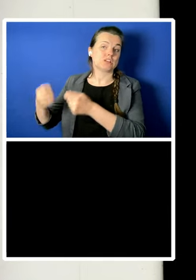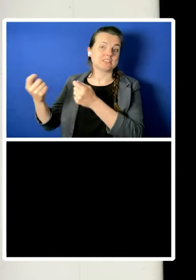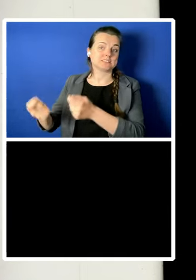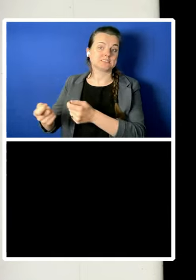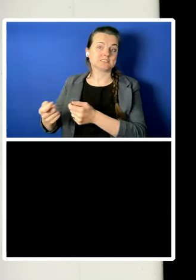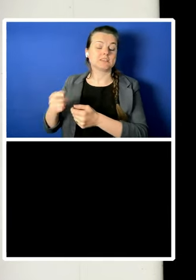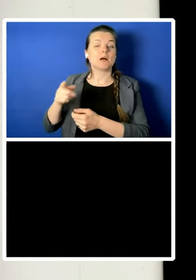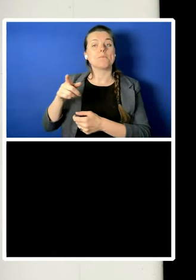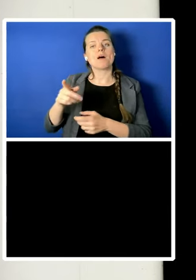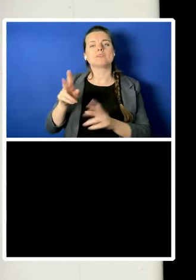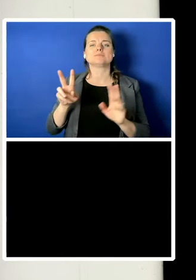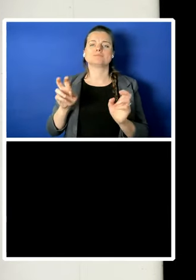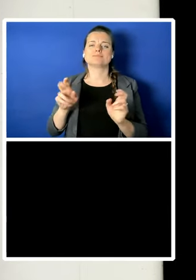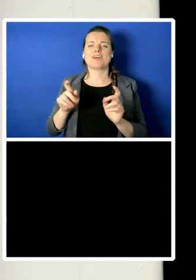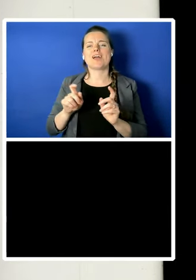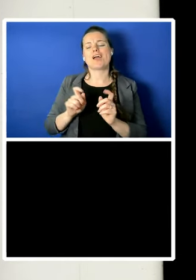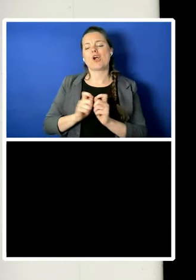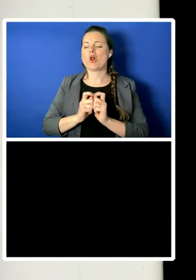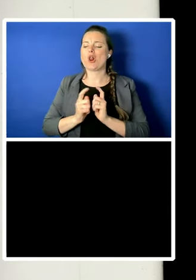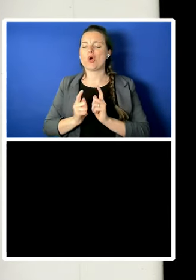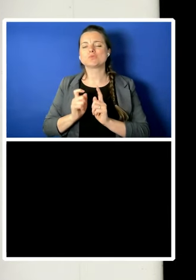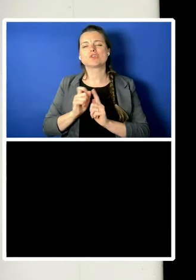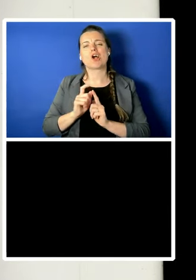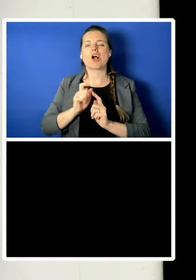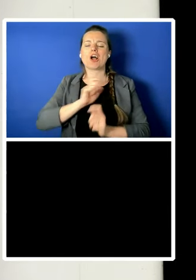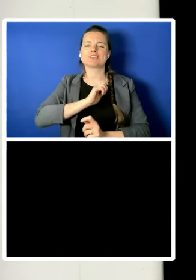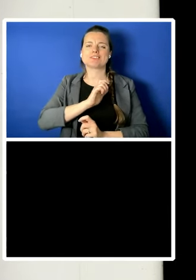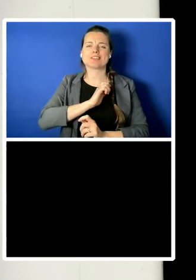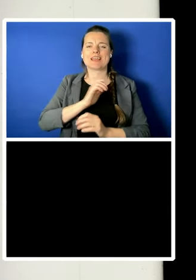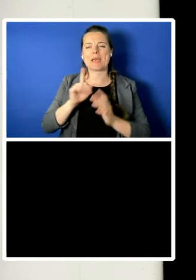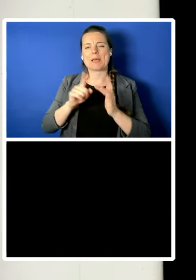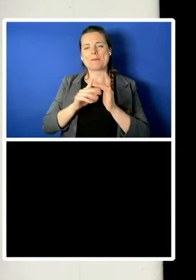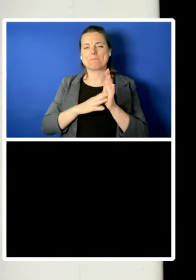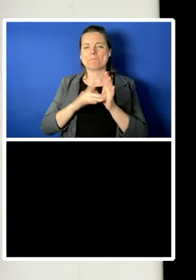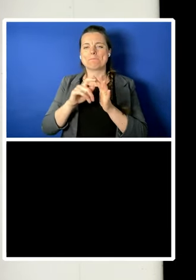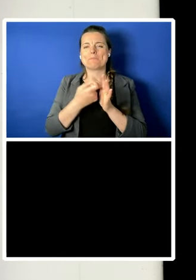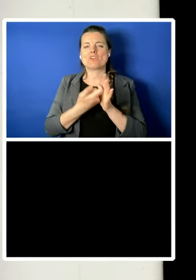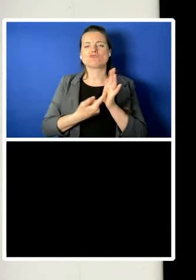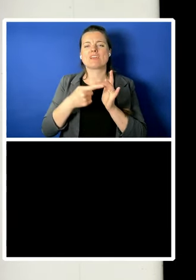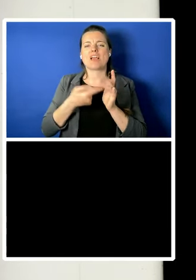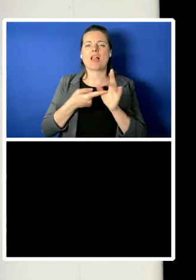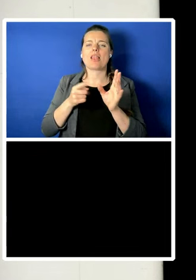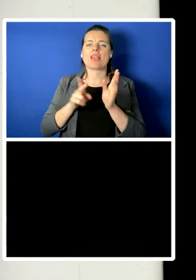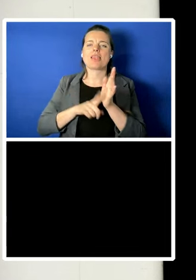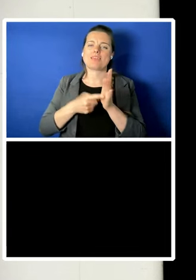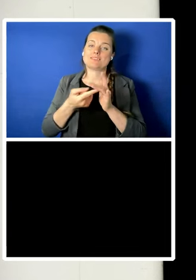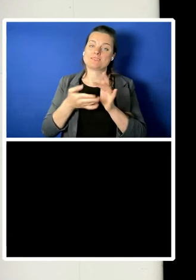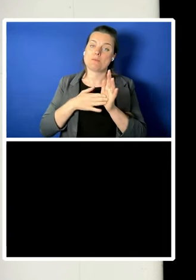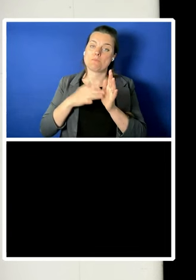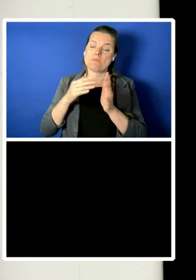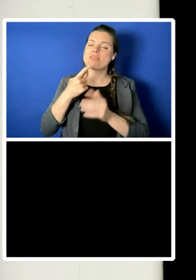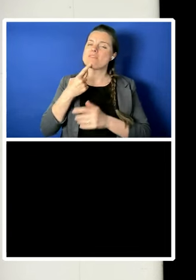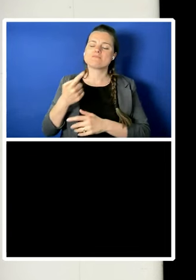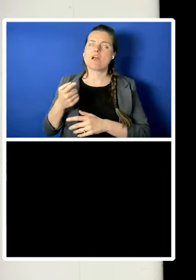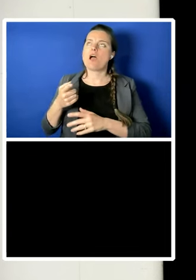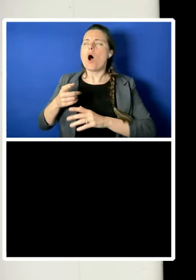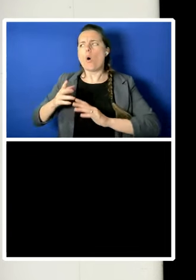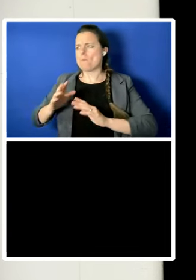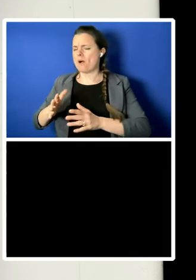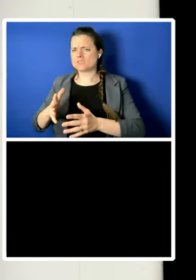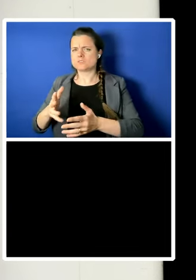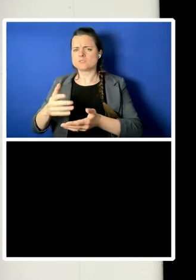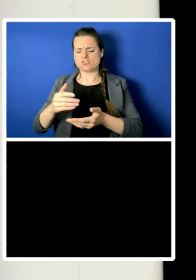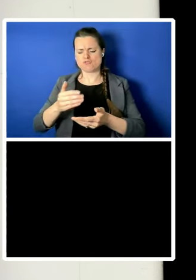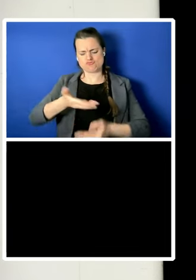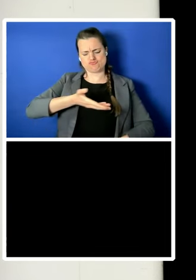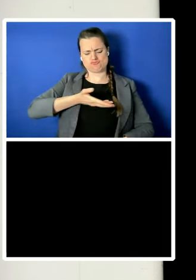preferred that rights be restricted to citizens, free men, or some other